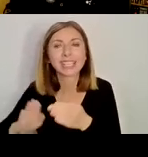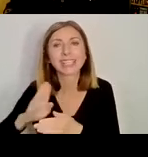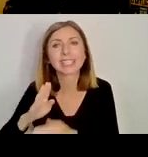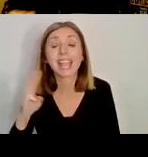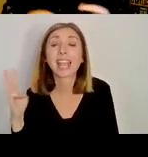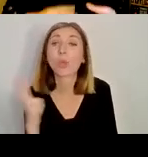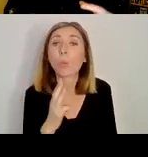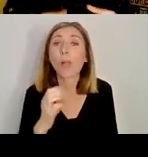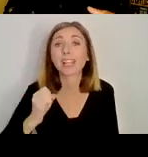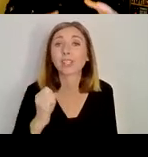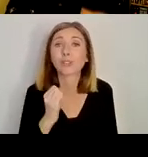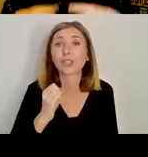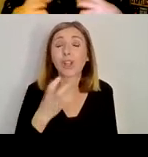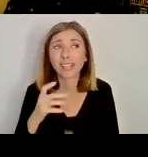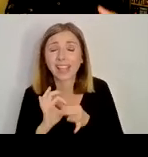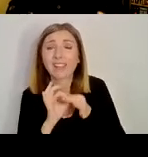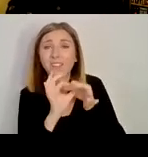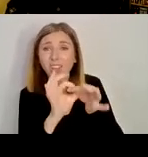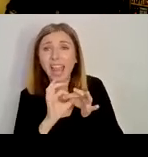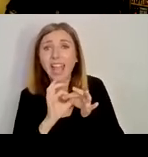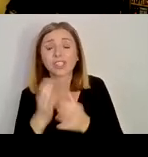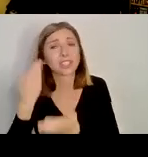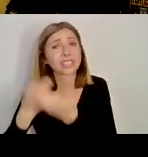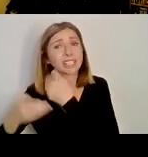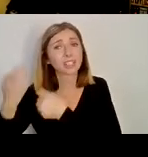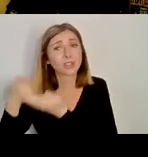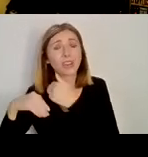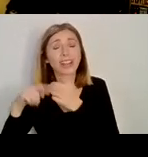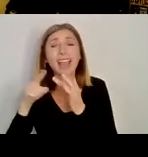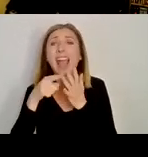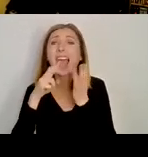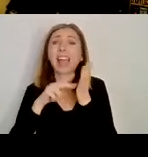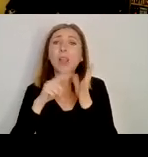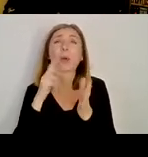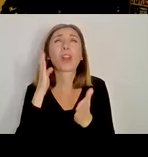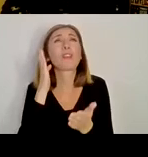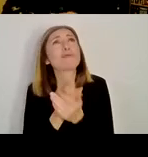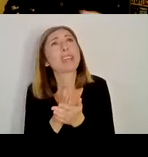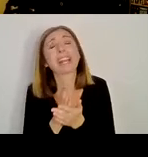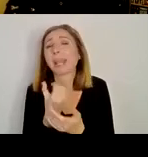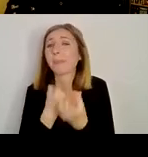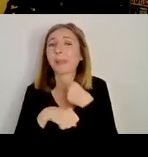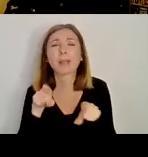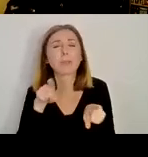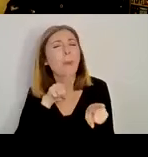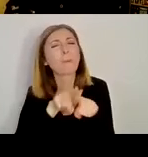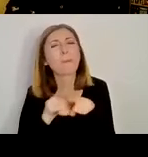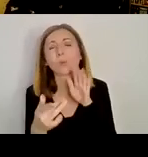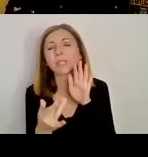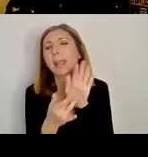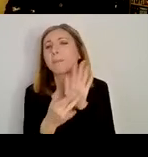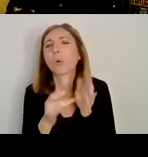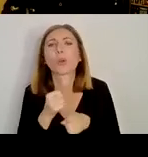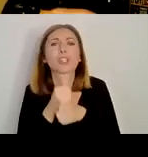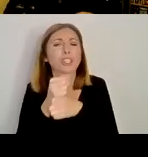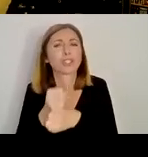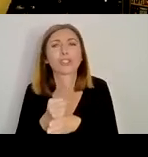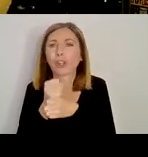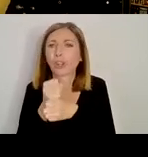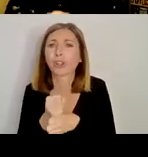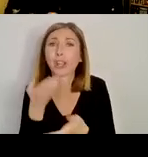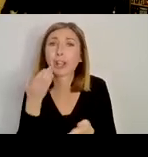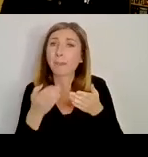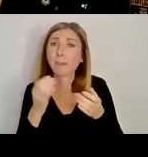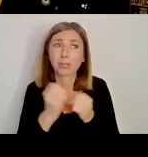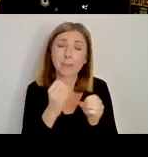Scotland. And ultimately, Iona does become the most important church and far, far outweighs Bangor as